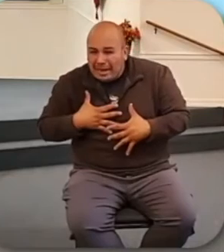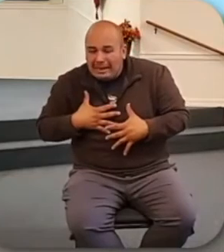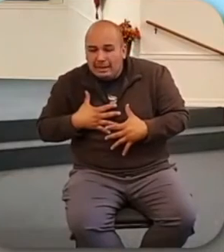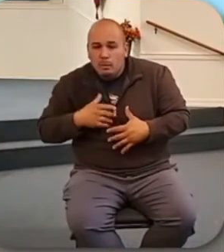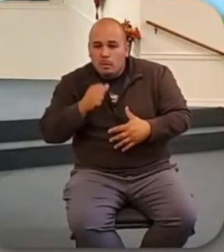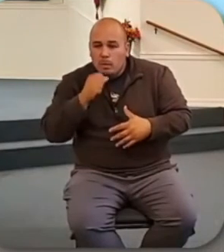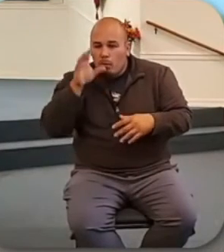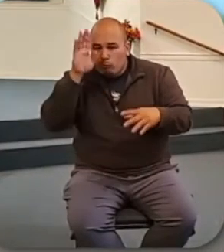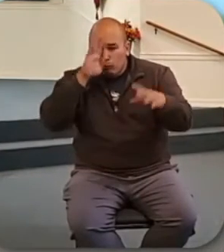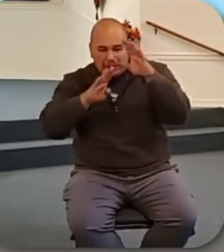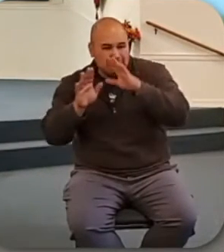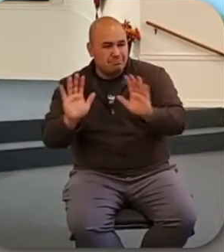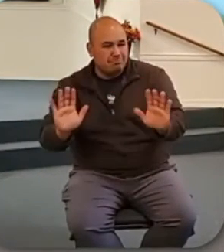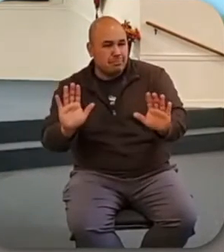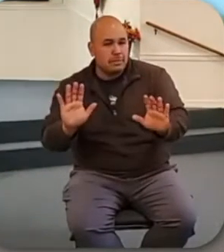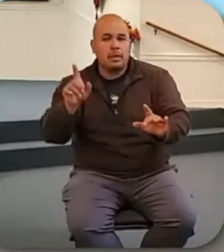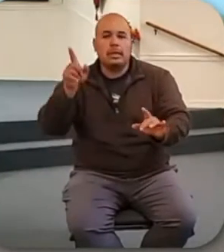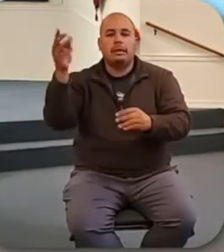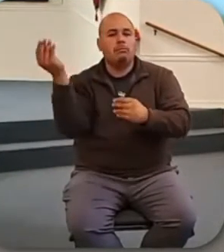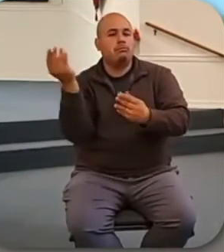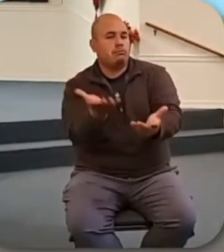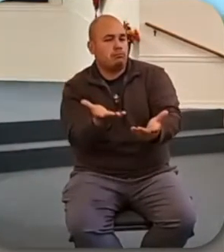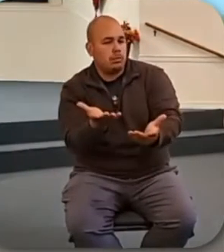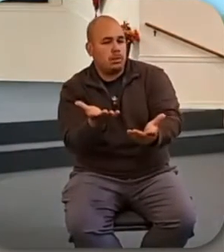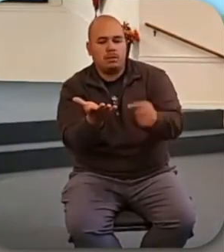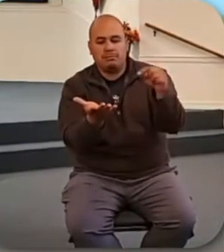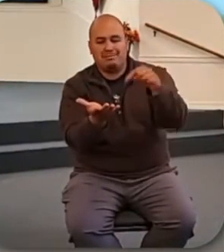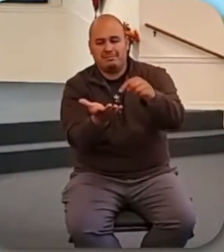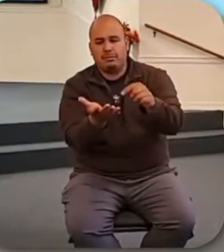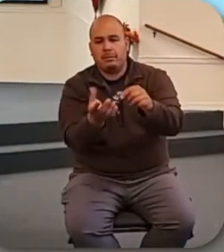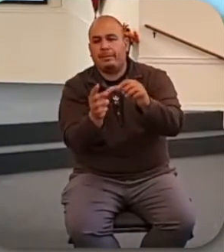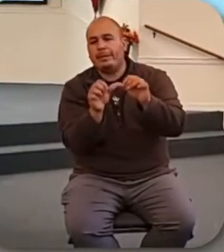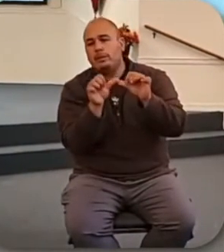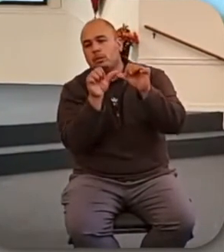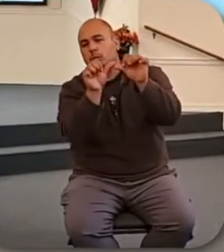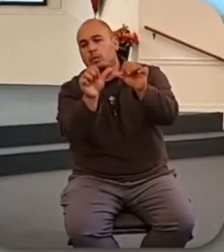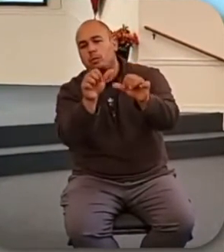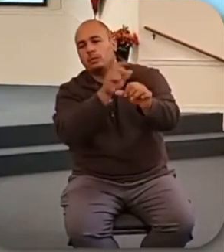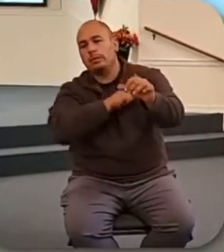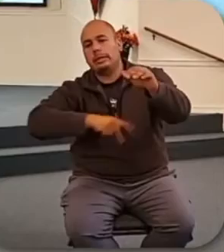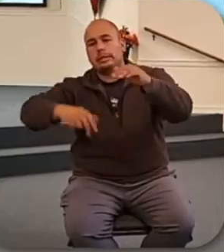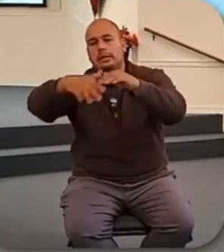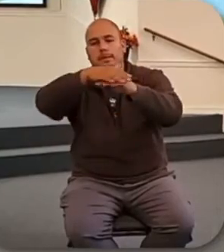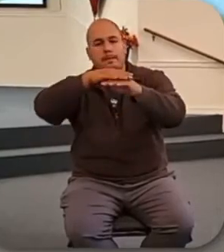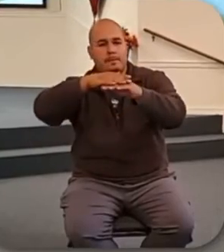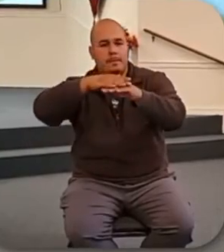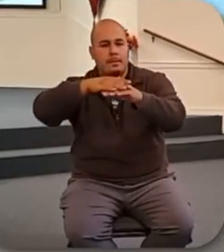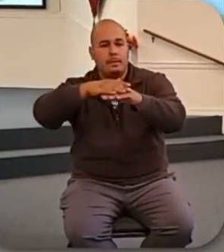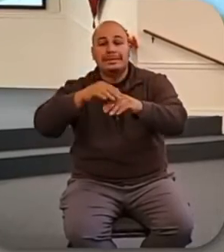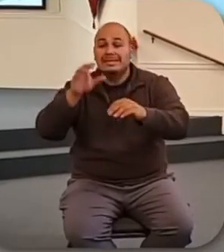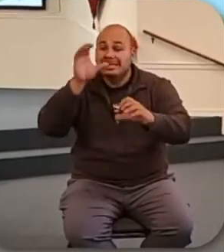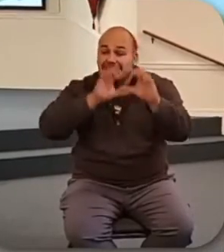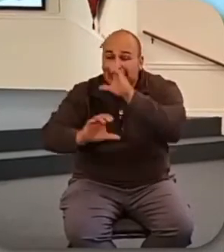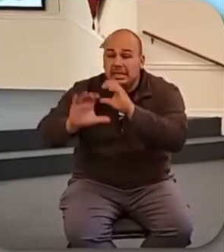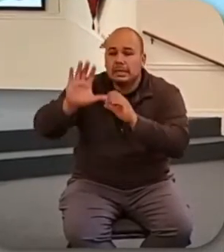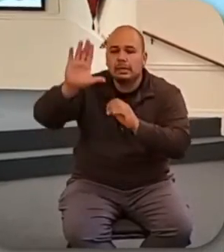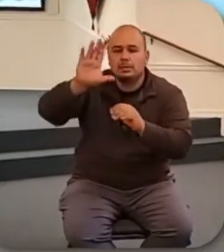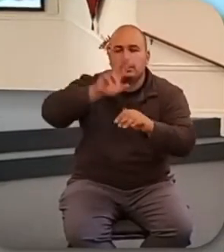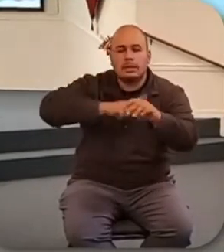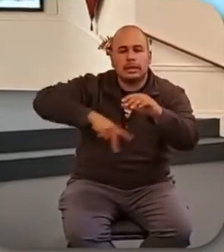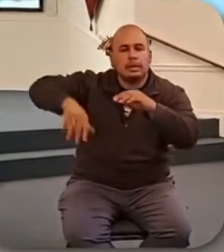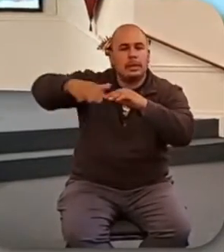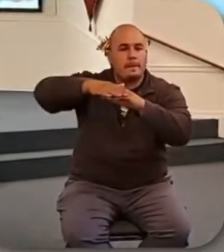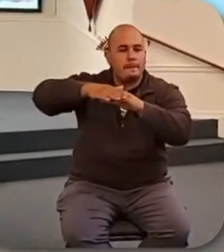kingdom. He will also give us everything we need. So seek his kingdom and